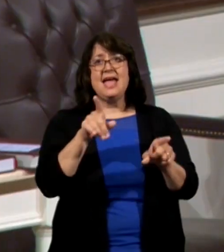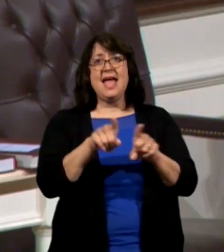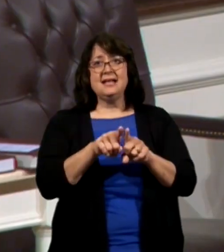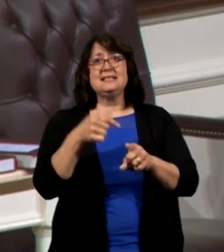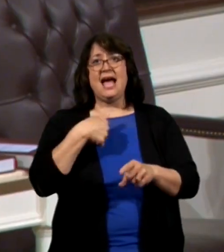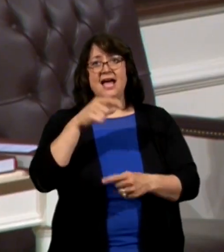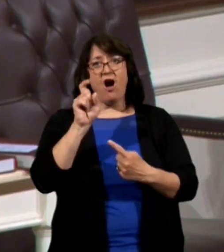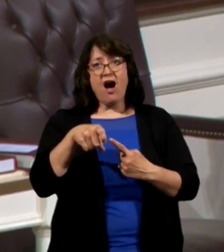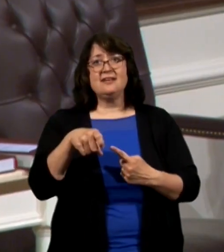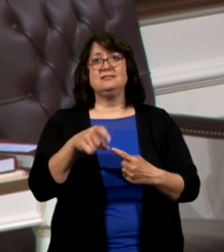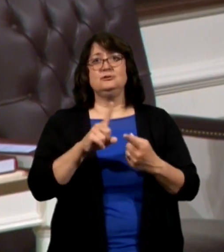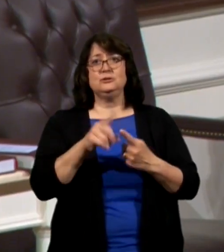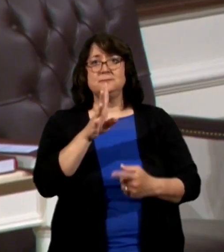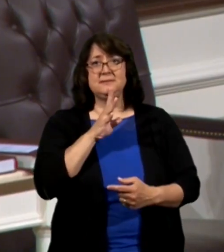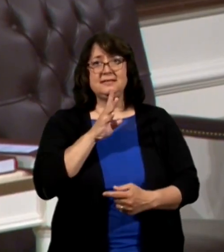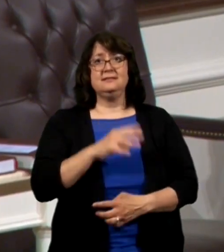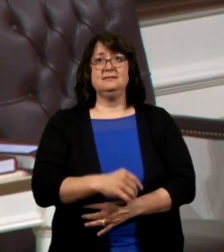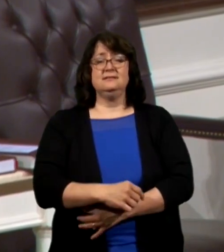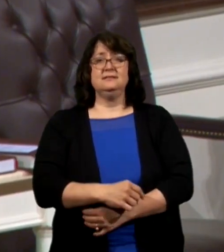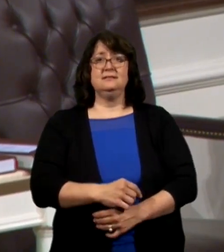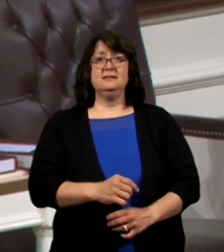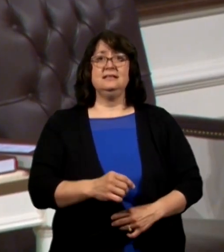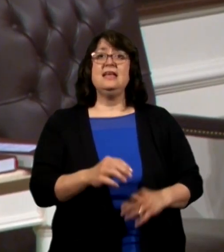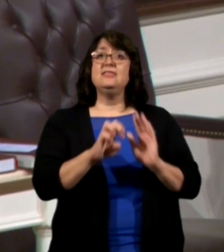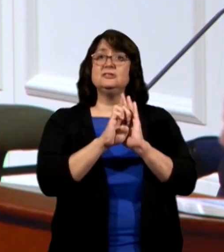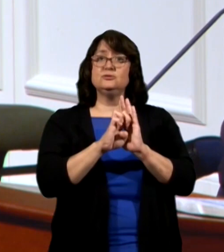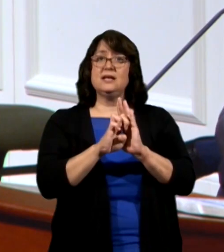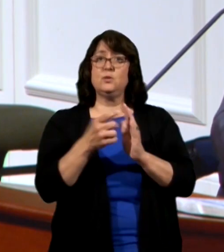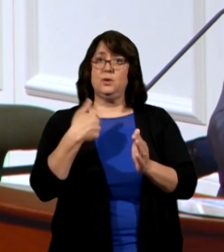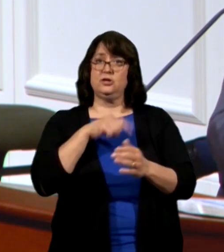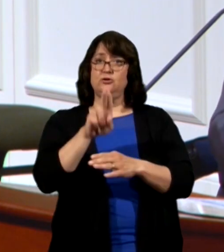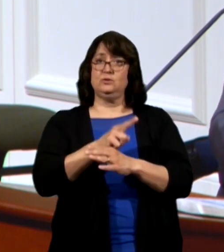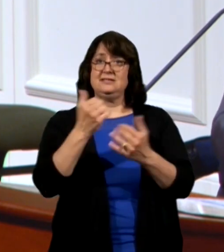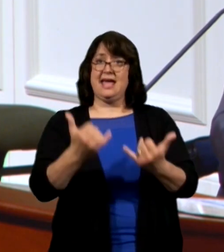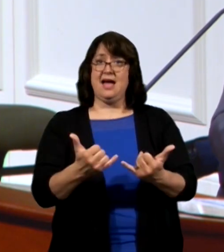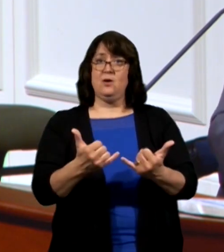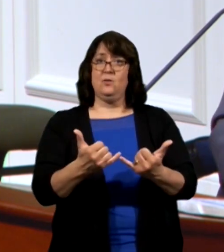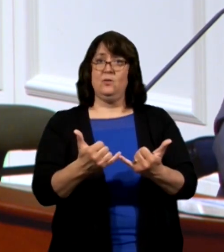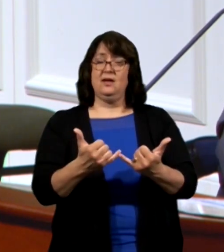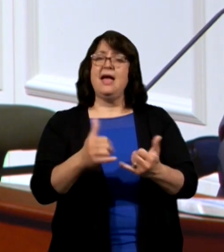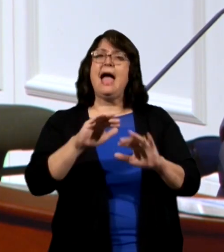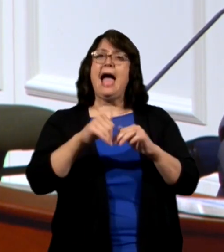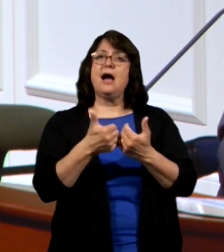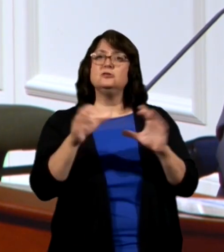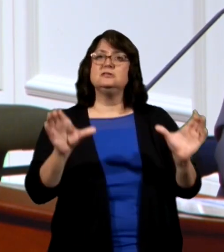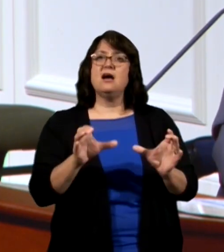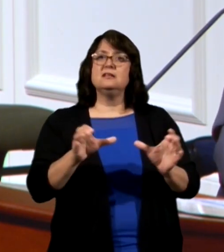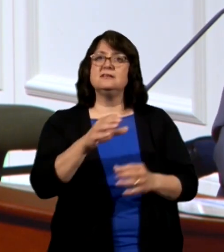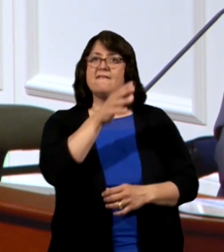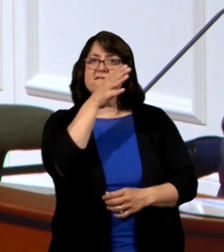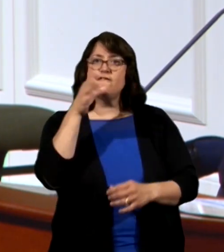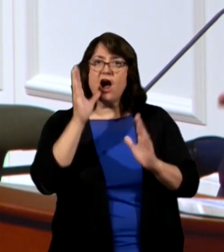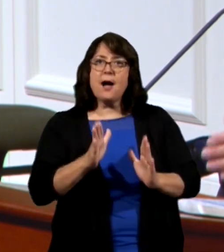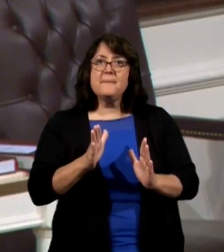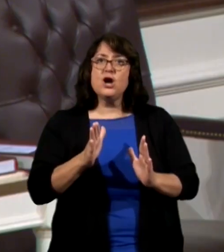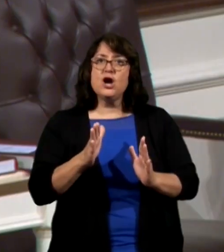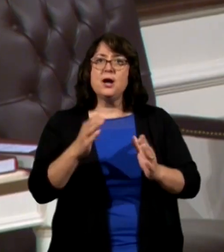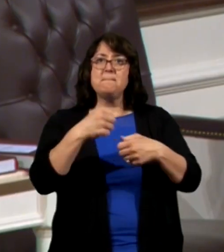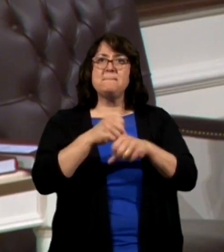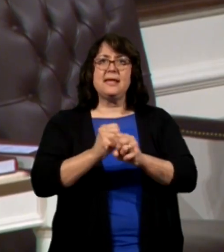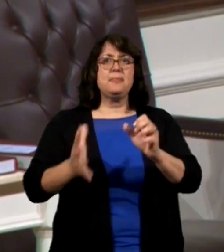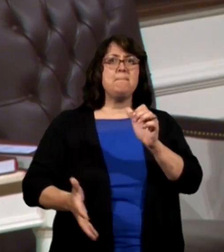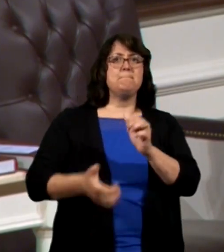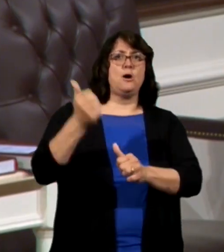I ought to speak. And the illustration we're going to use here is how does a farmer maximize